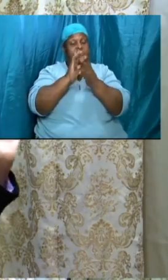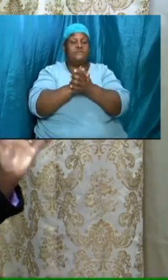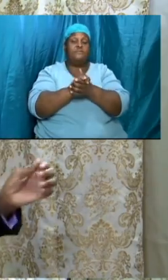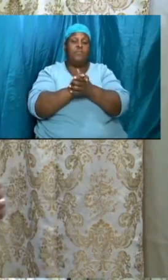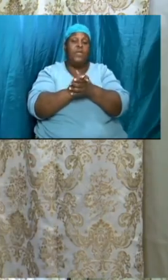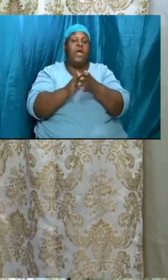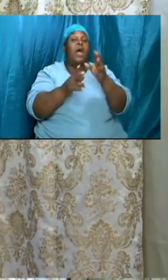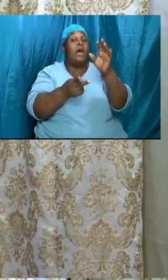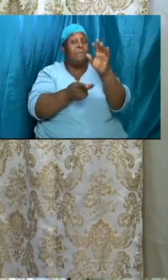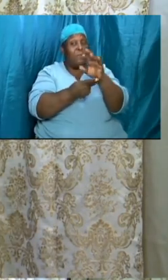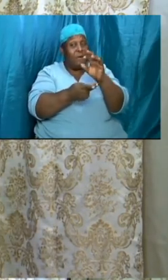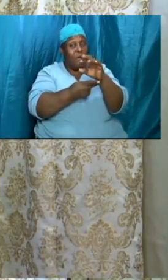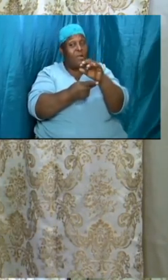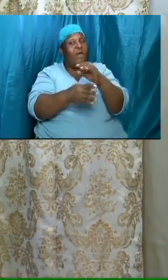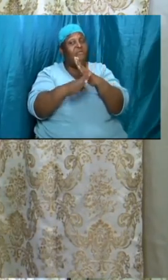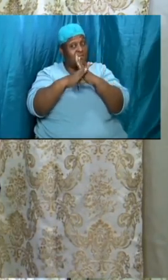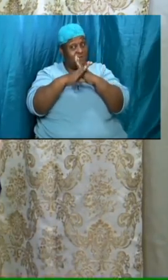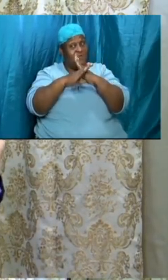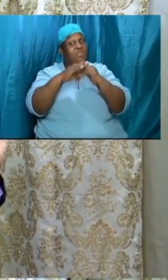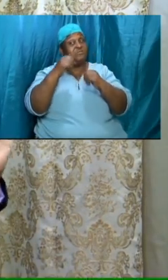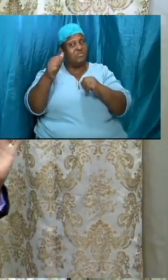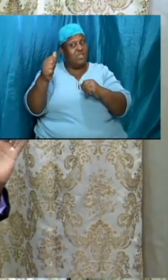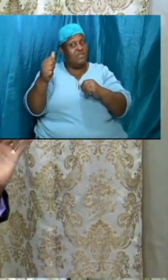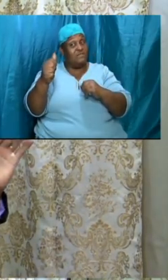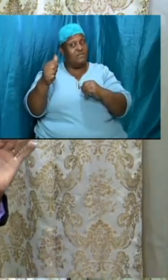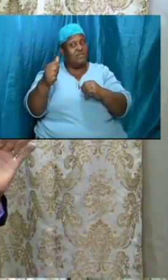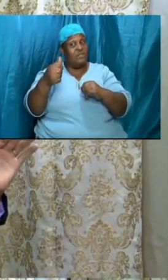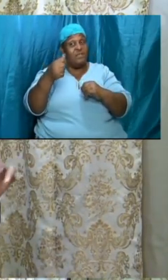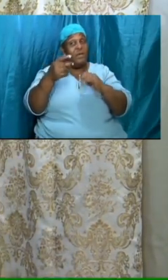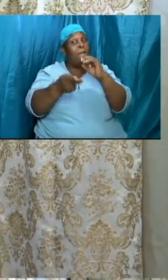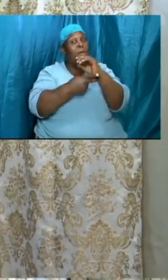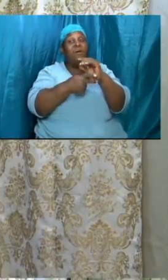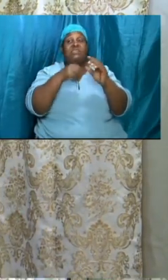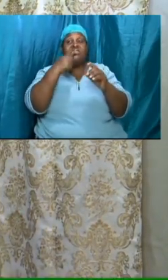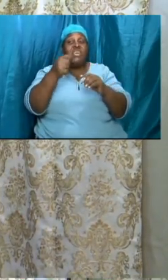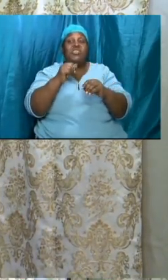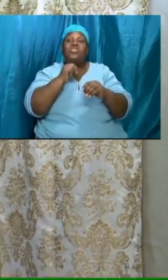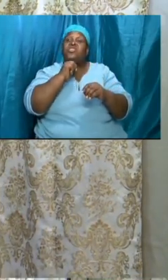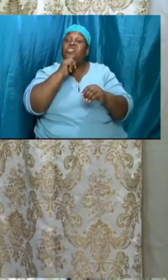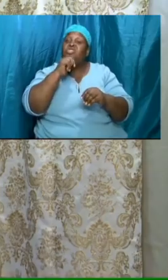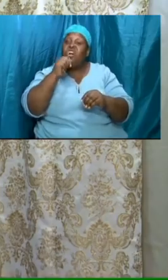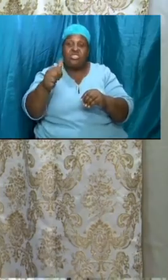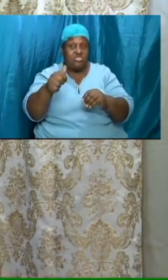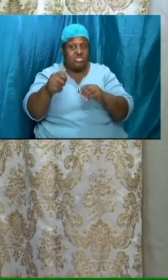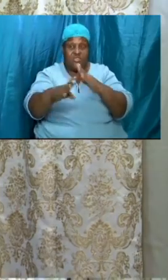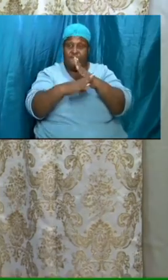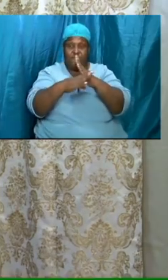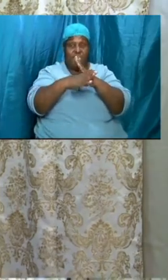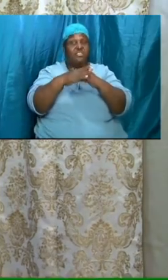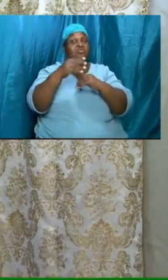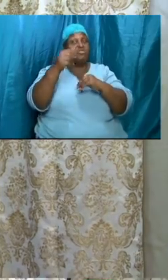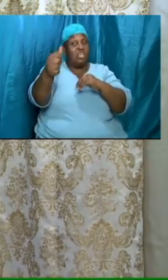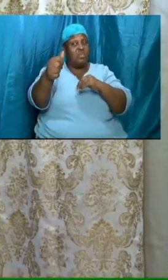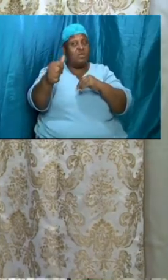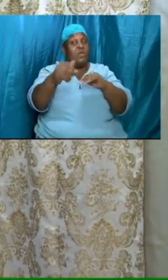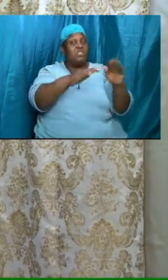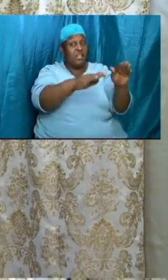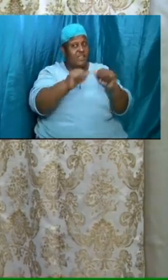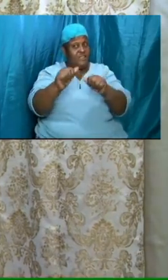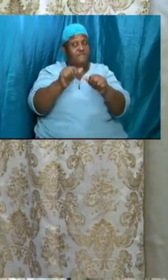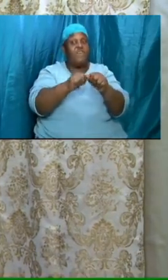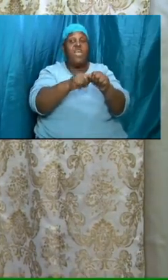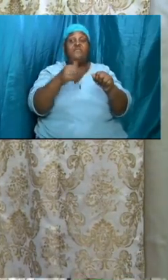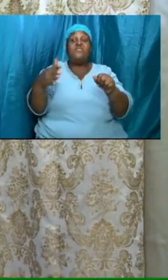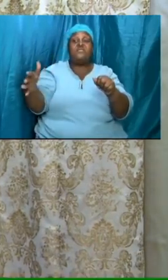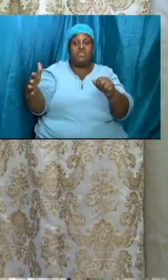in defense of himself say look i will not even defend myself here but i leave everything for that great day and on